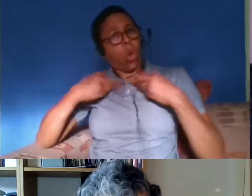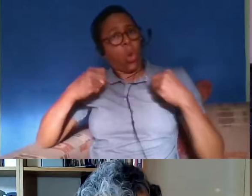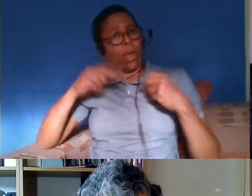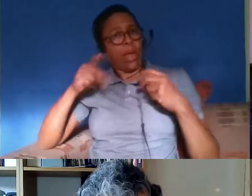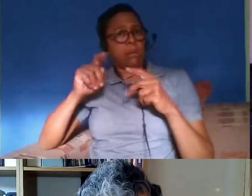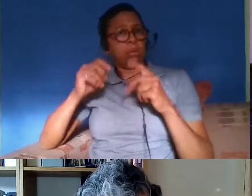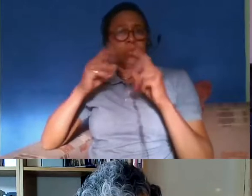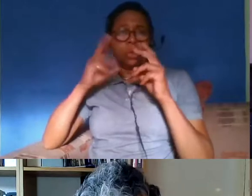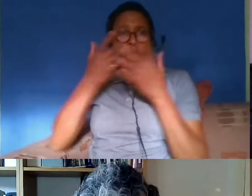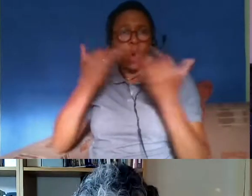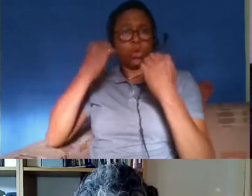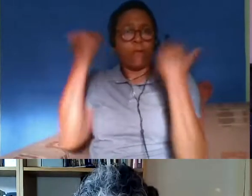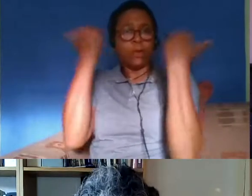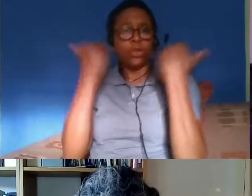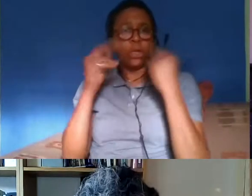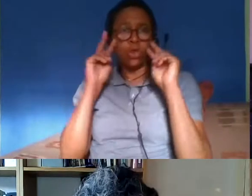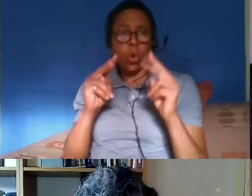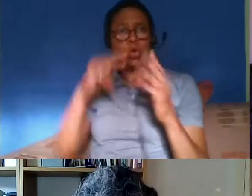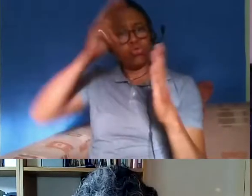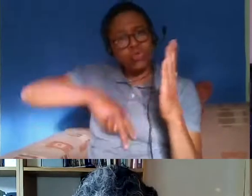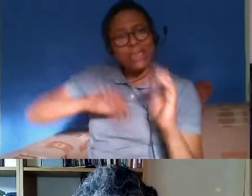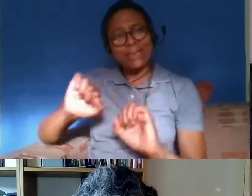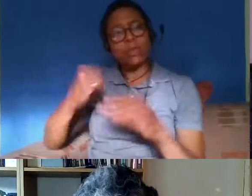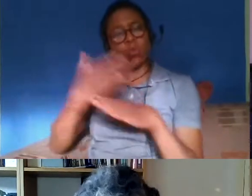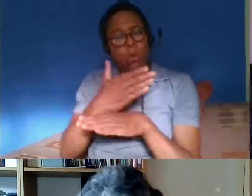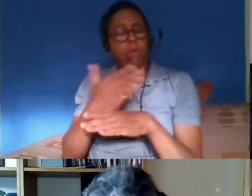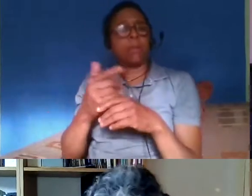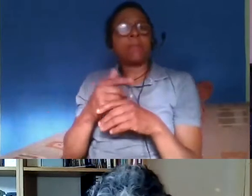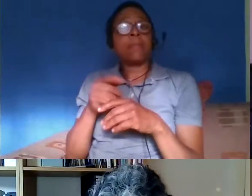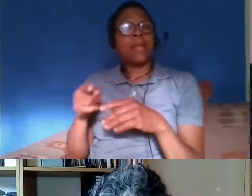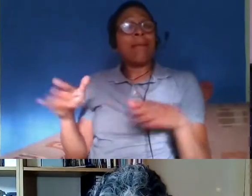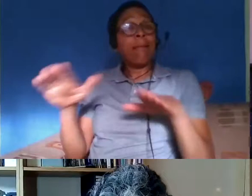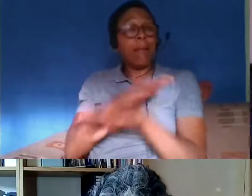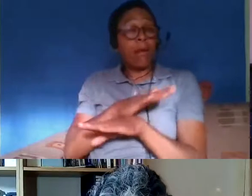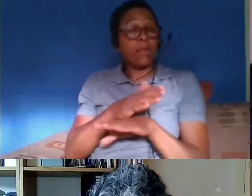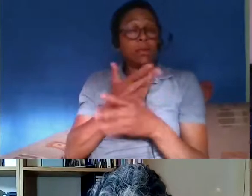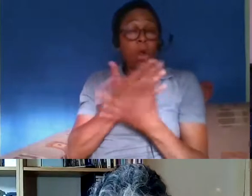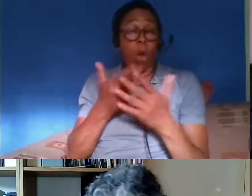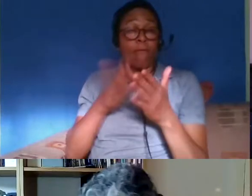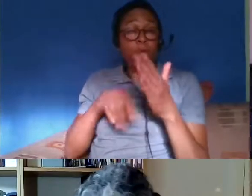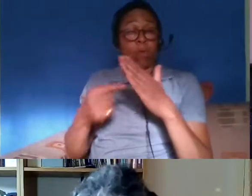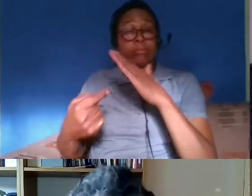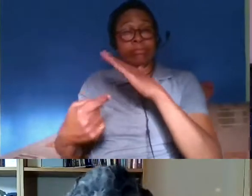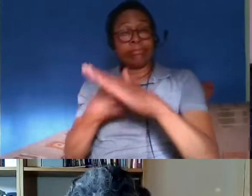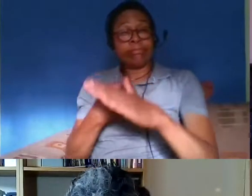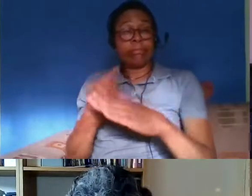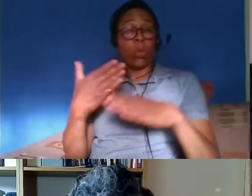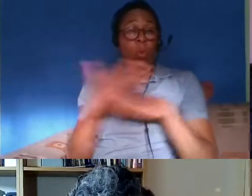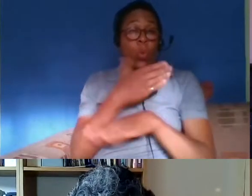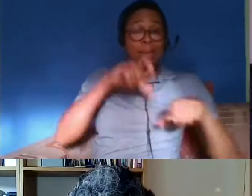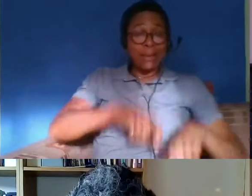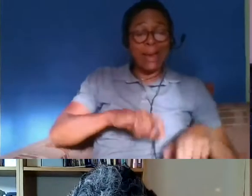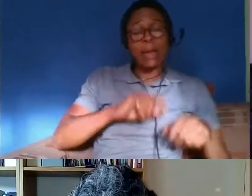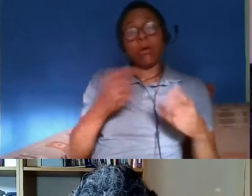colin's work covers the full range of immigration law uh from asylum cases through to eu free movement law